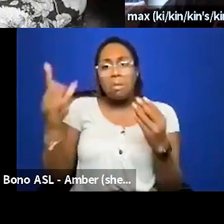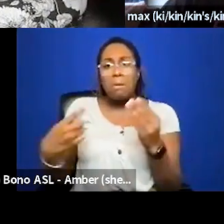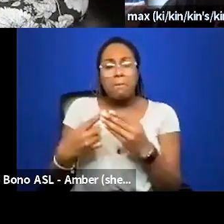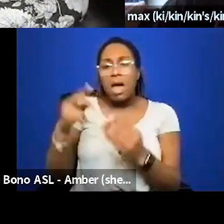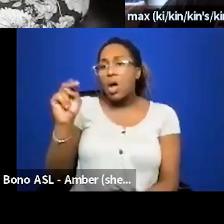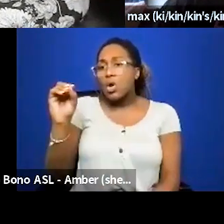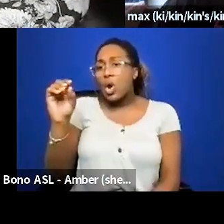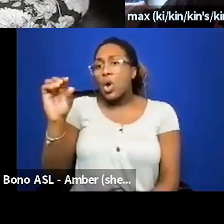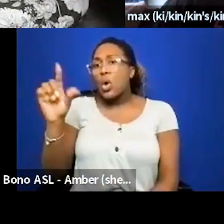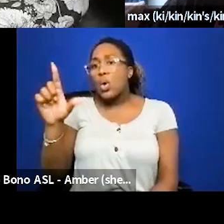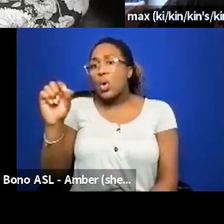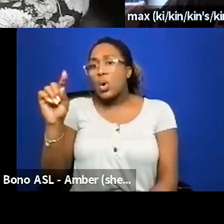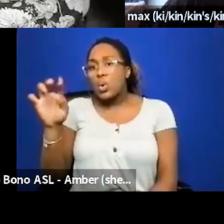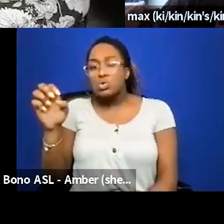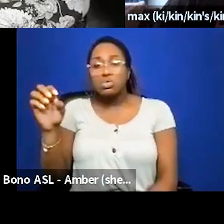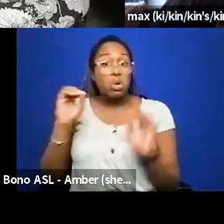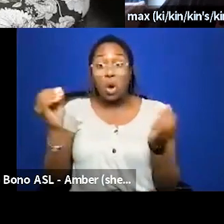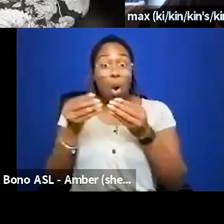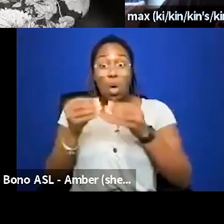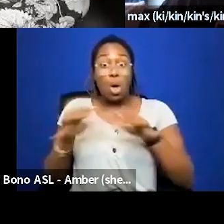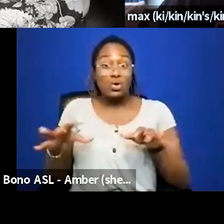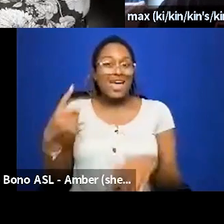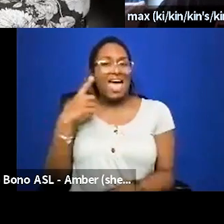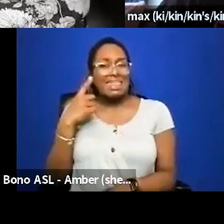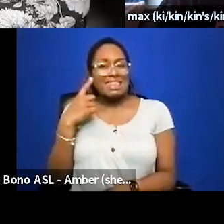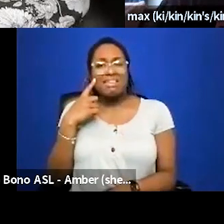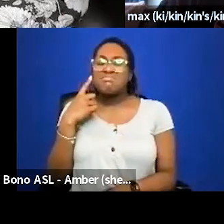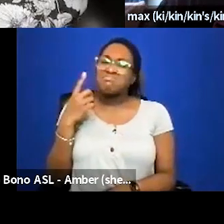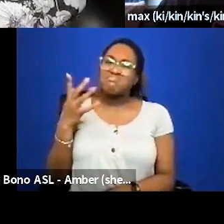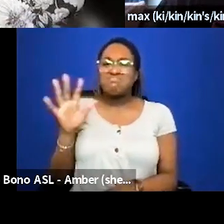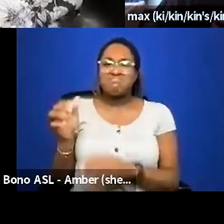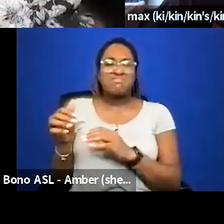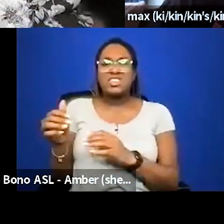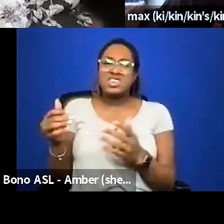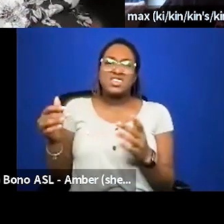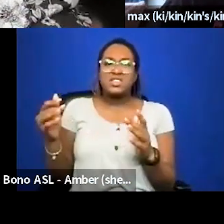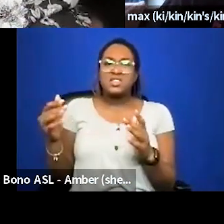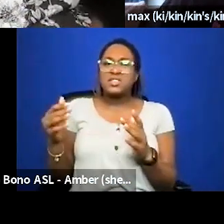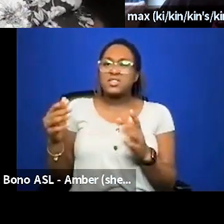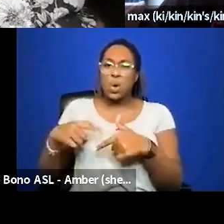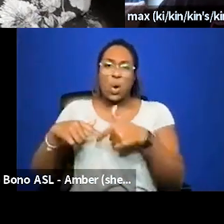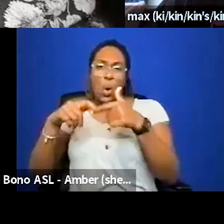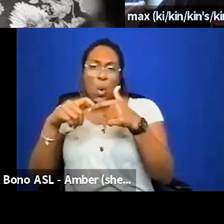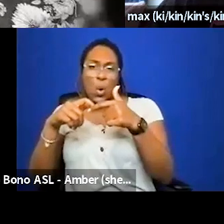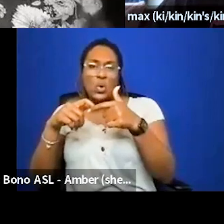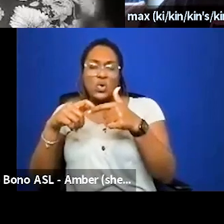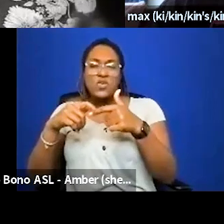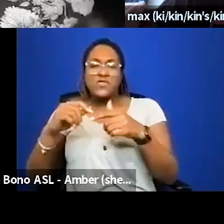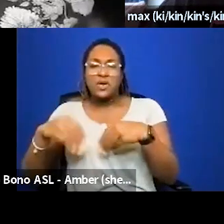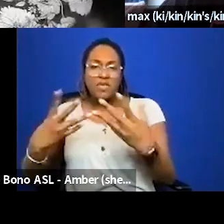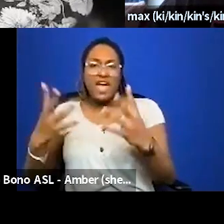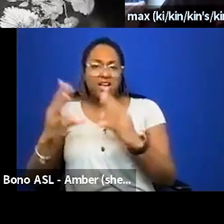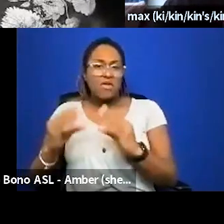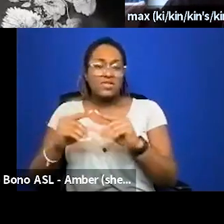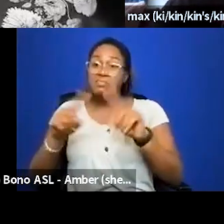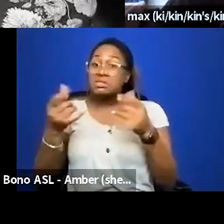lose is um i think they're kind of on hiatus from offering conferences right now but they do still exist and